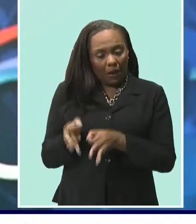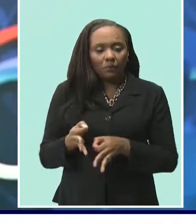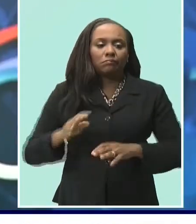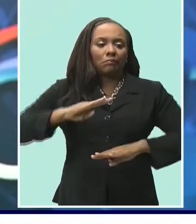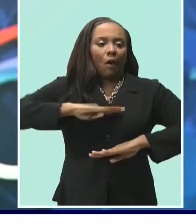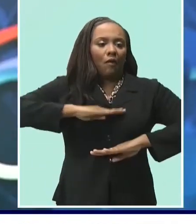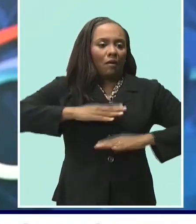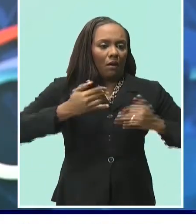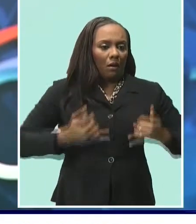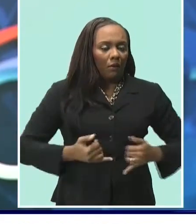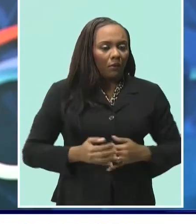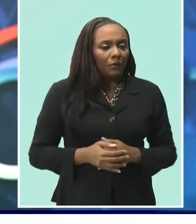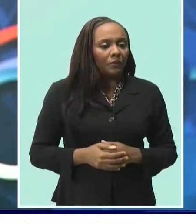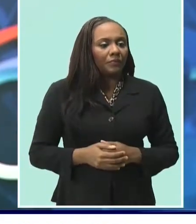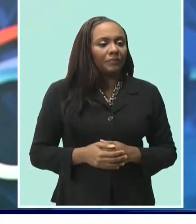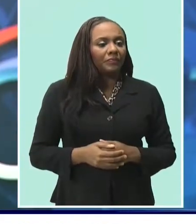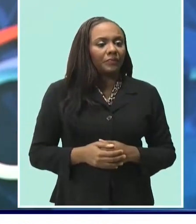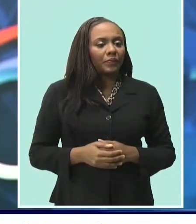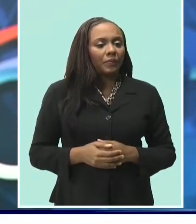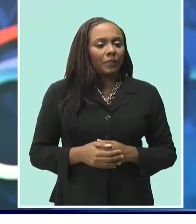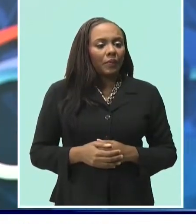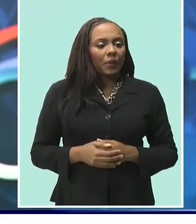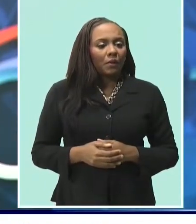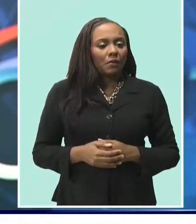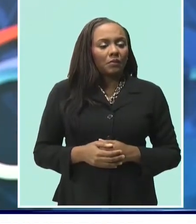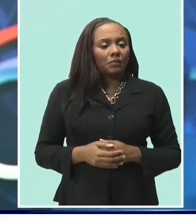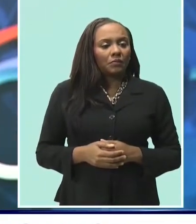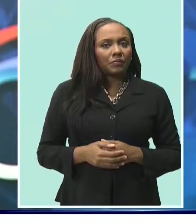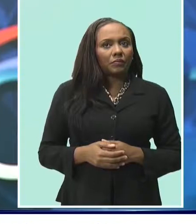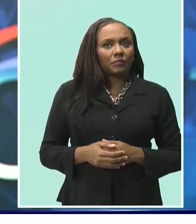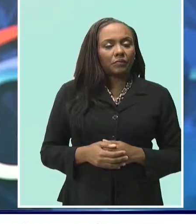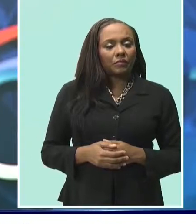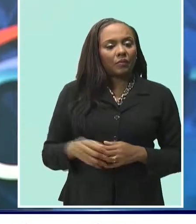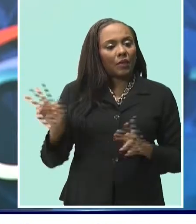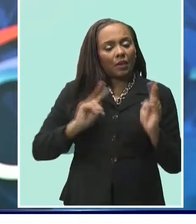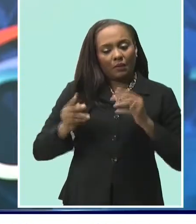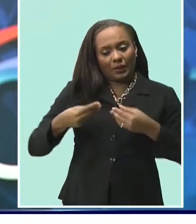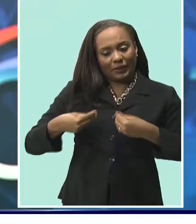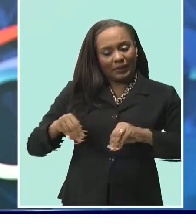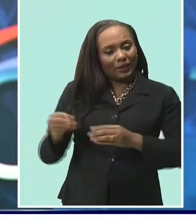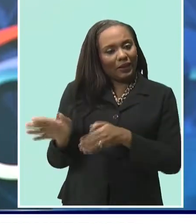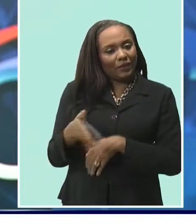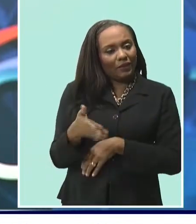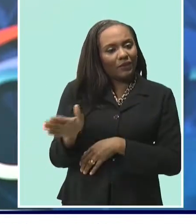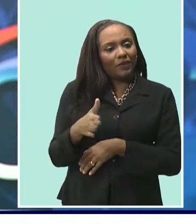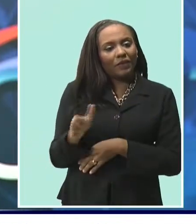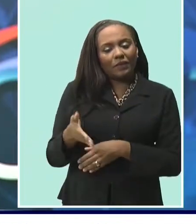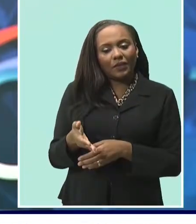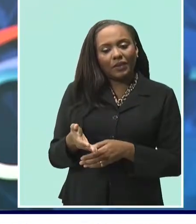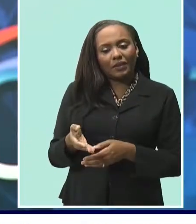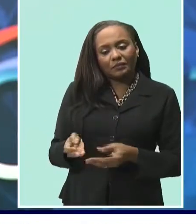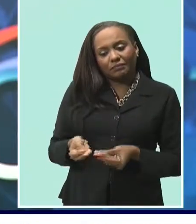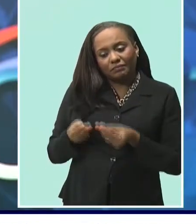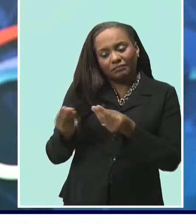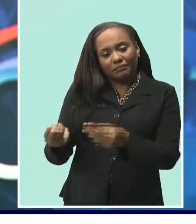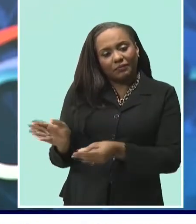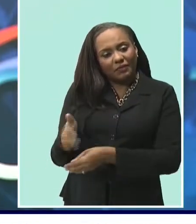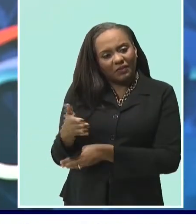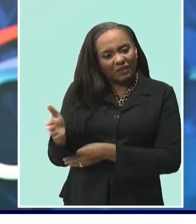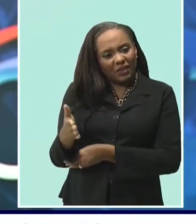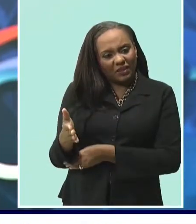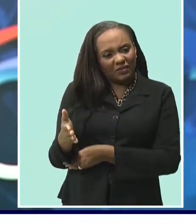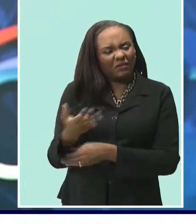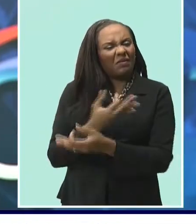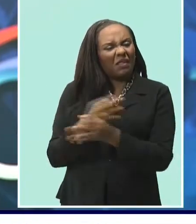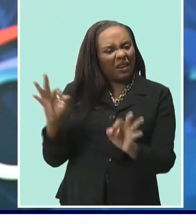Now Minister Humphrey was speaking as fisher folk made their latest donation to help feed some families in need during this time of COVID-19.